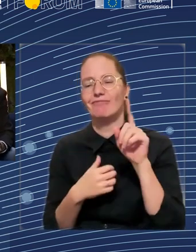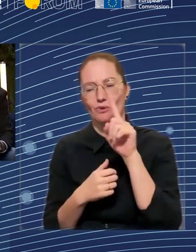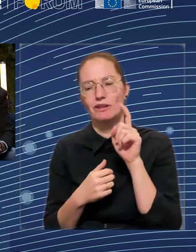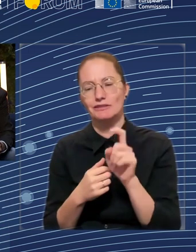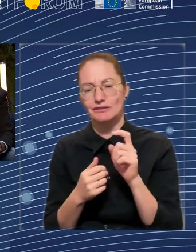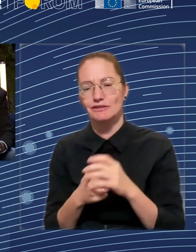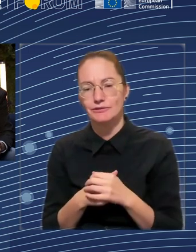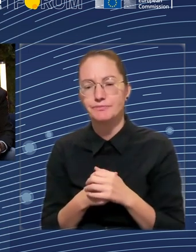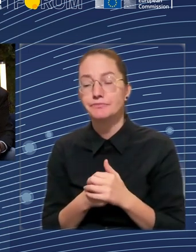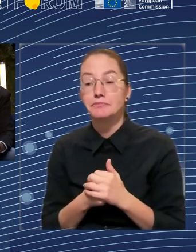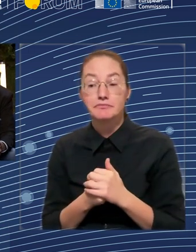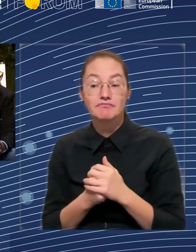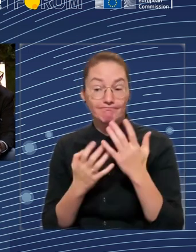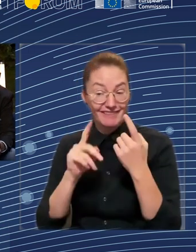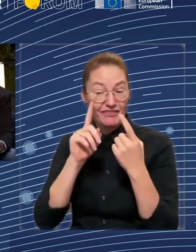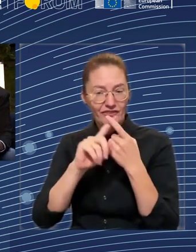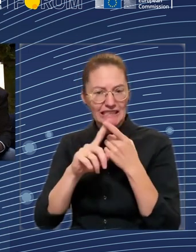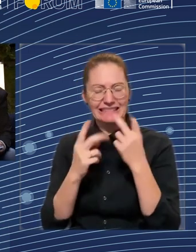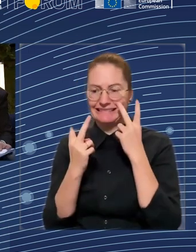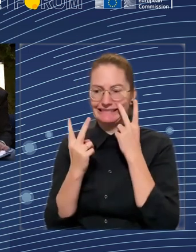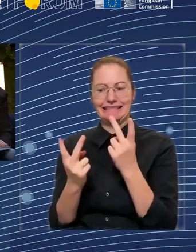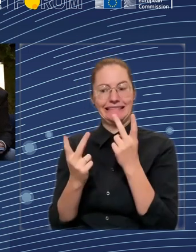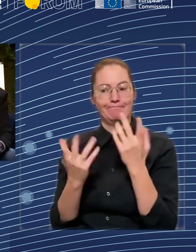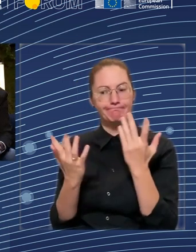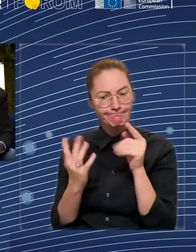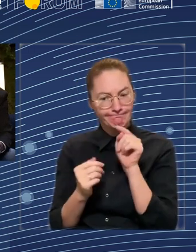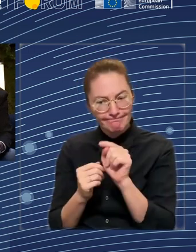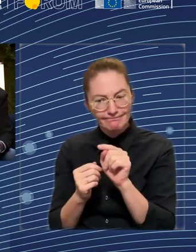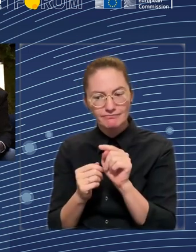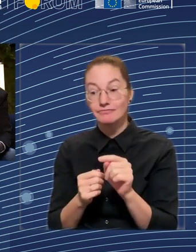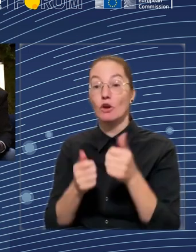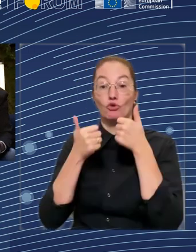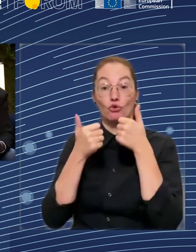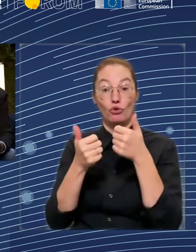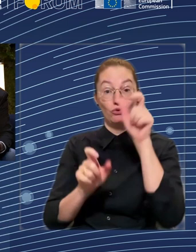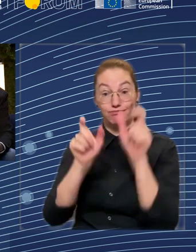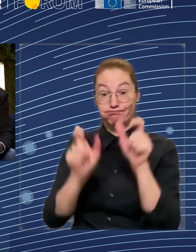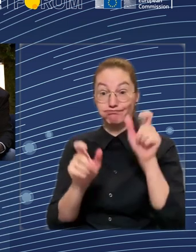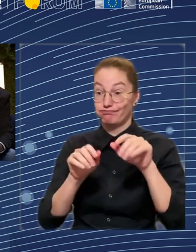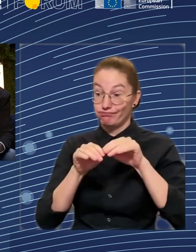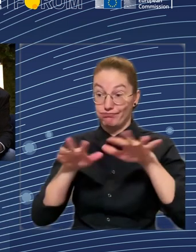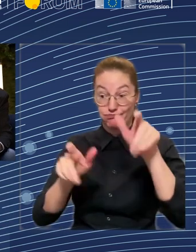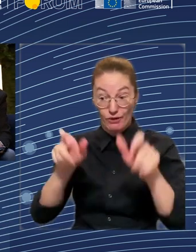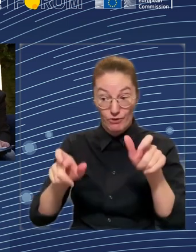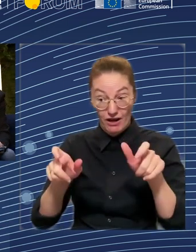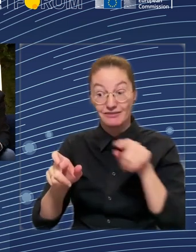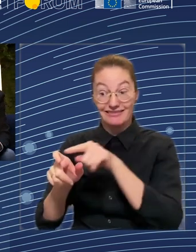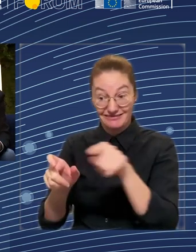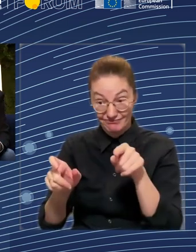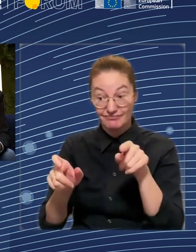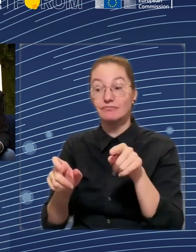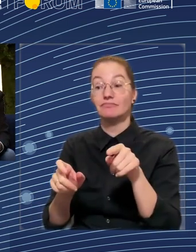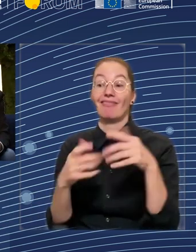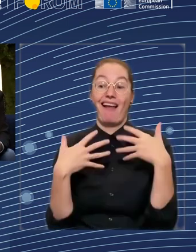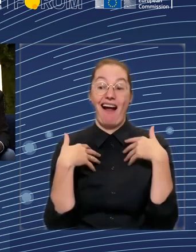countries have organized the healthcare system. They are rather explained by the social determinants of health. That's usually what the